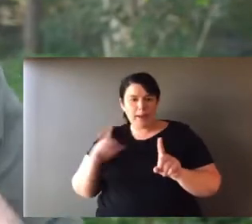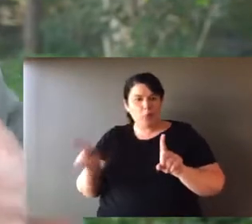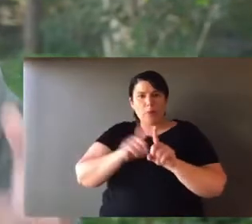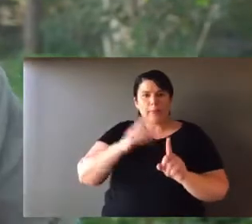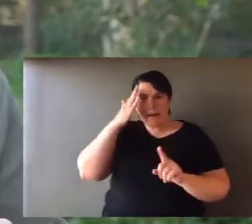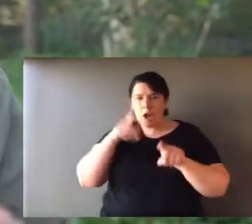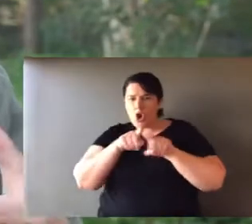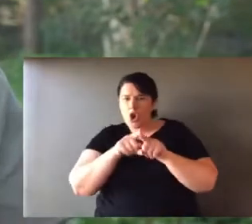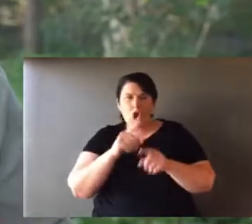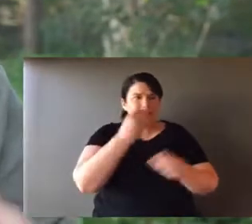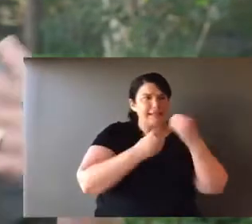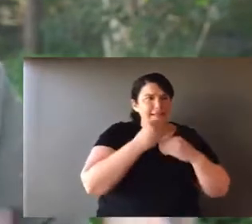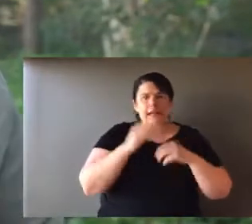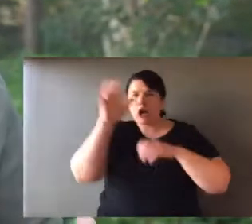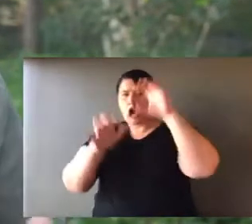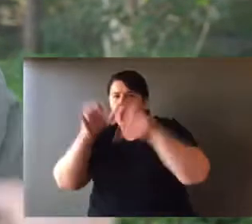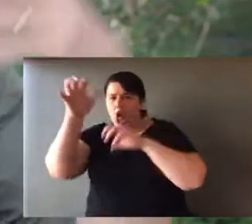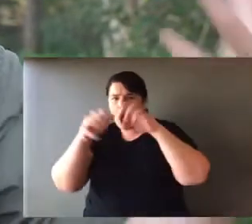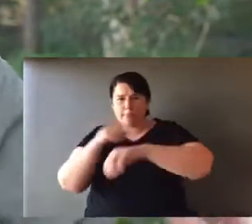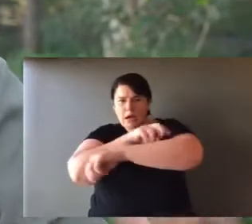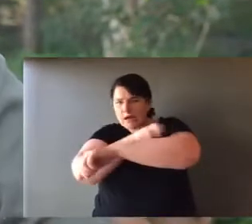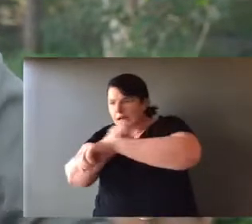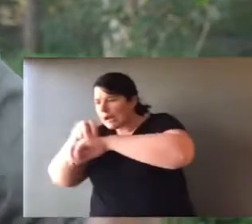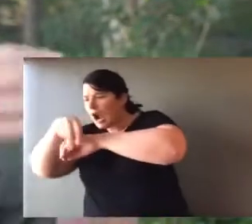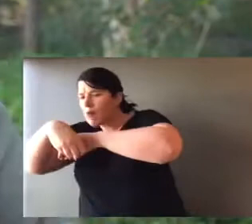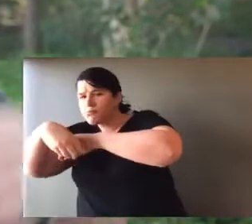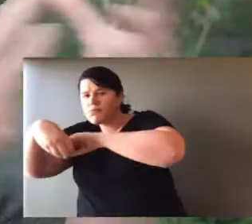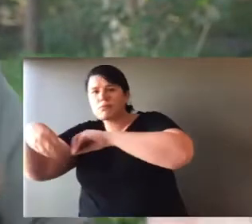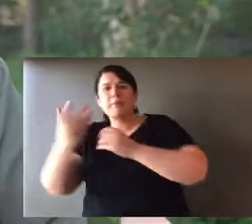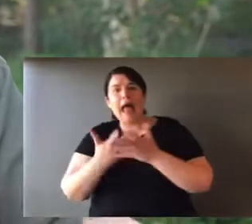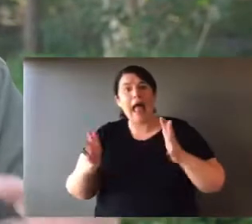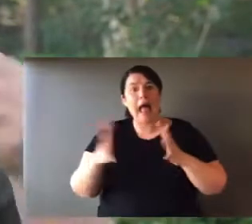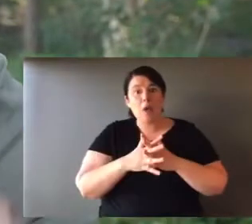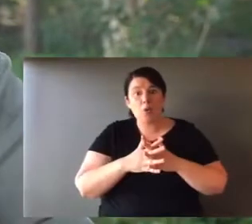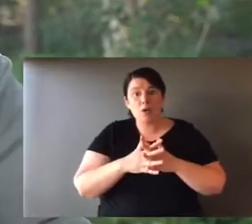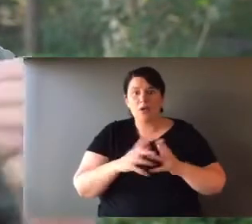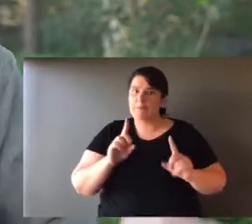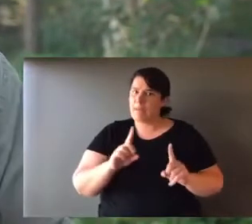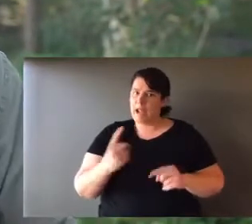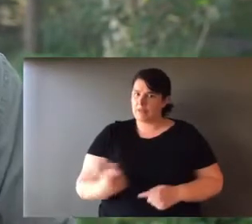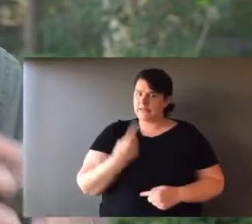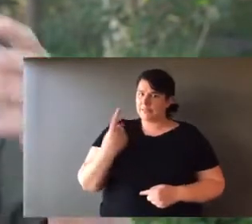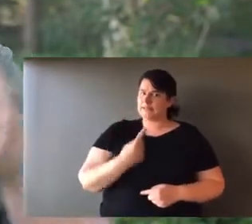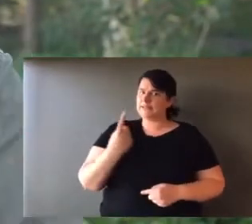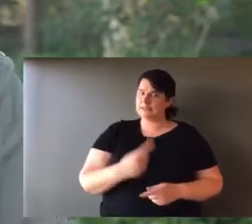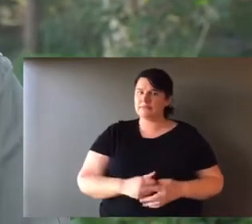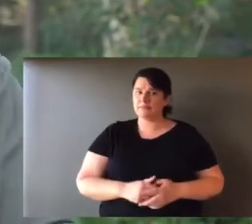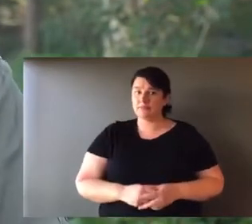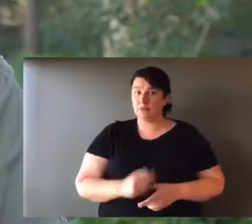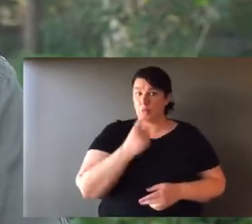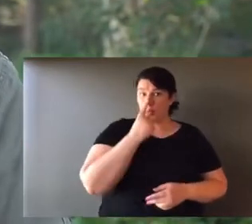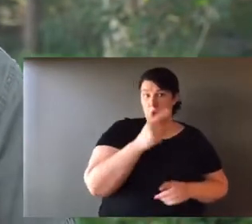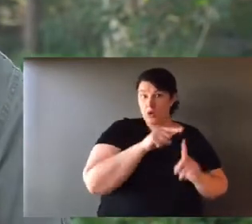Now while it was with mum. It will have learnt what to eat. How to climb. How far you can go out on a branch. And picked up skills from mum. But it's now